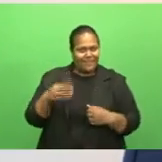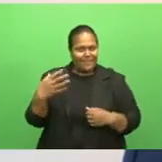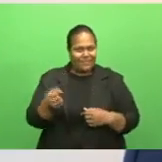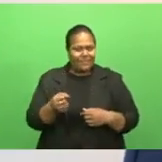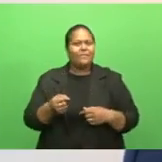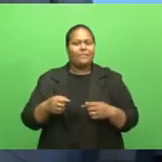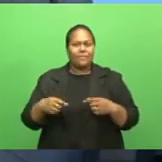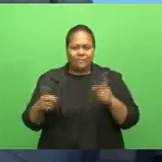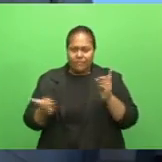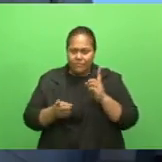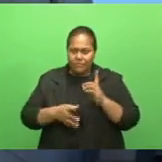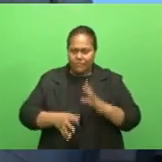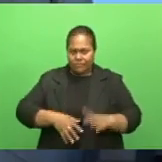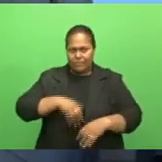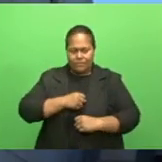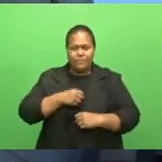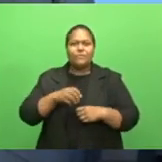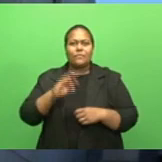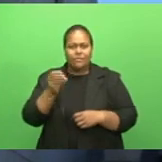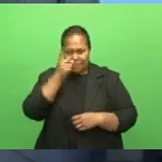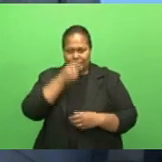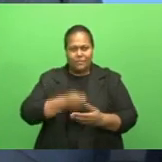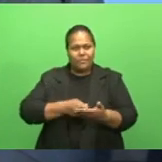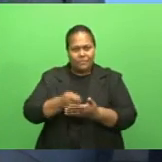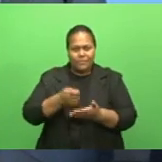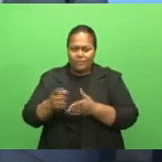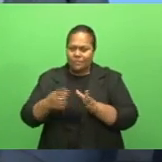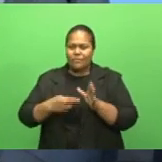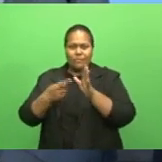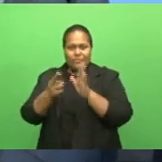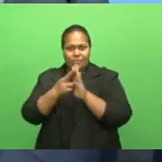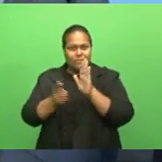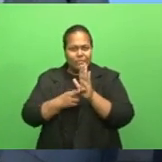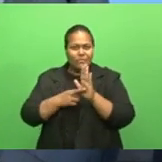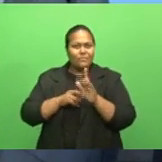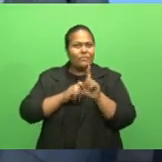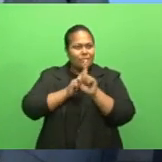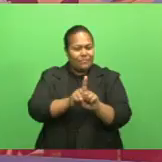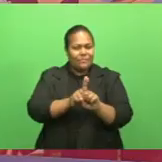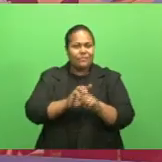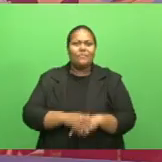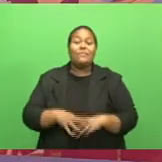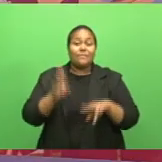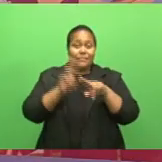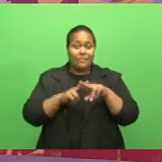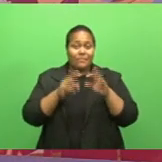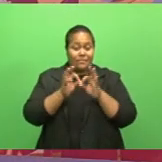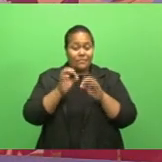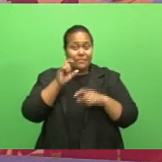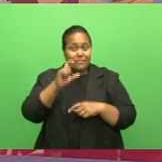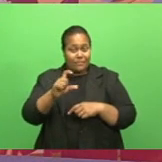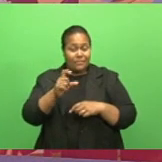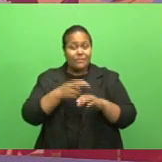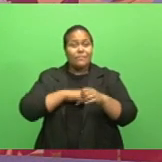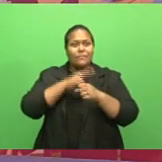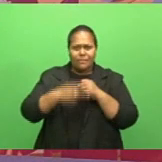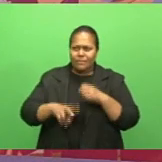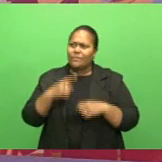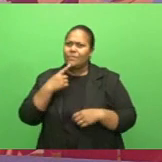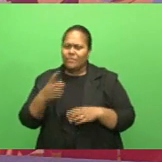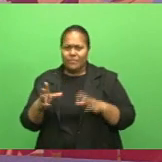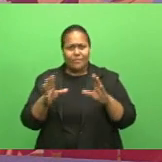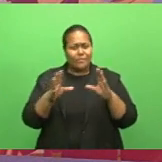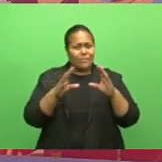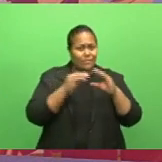requirements. However, while responding to questions sent by FBC News, RBF says with more money available in the market now,